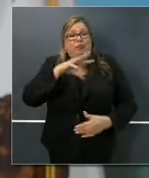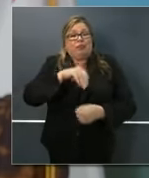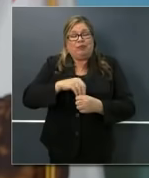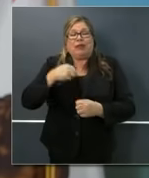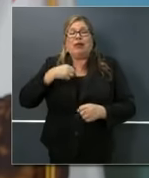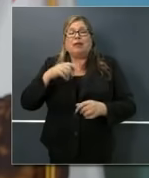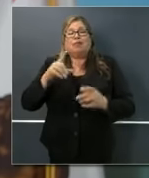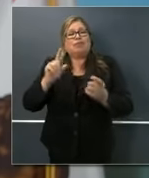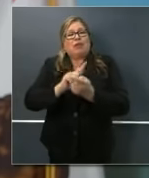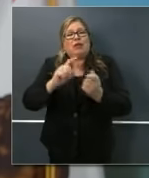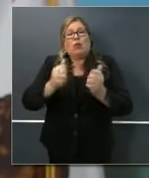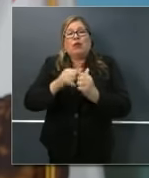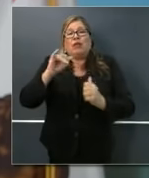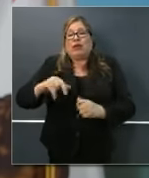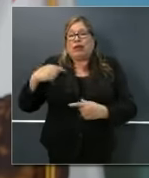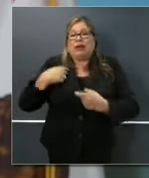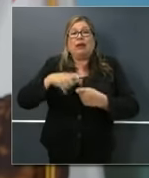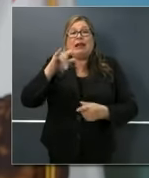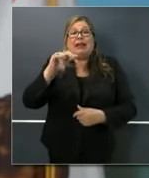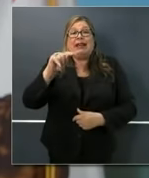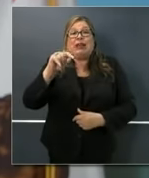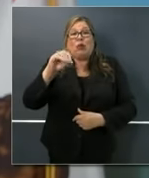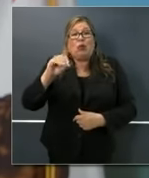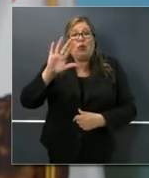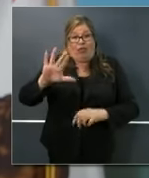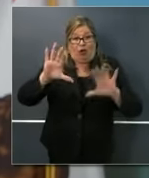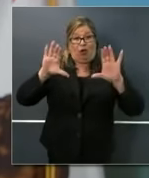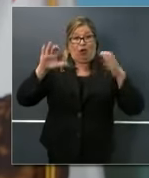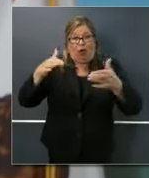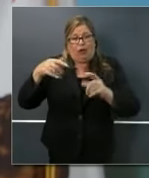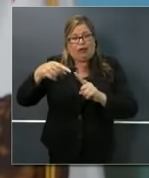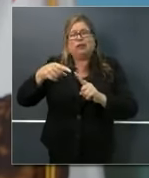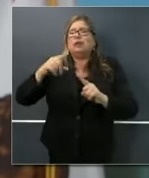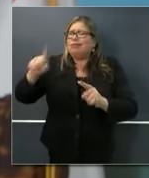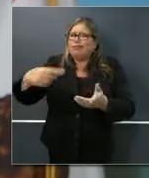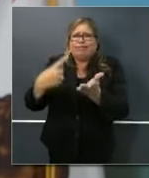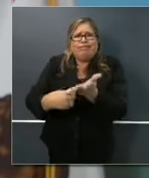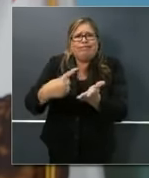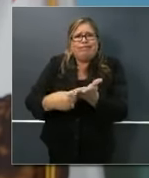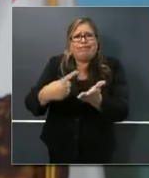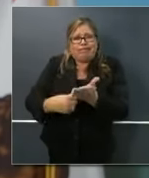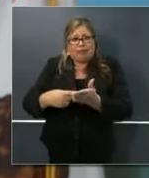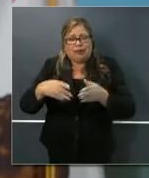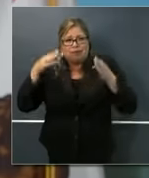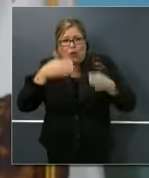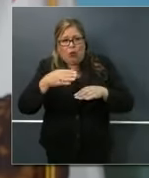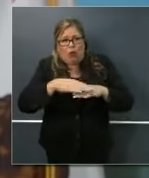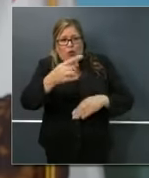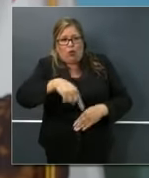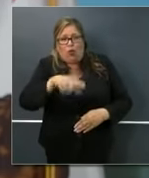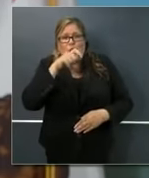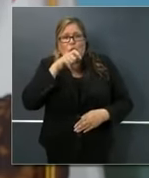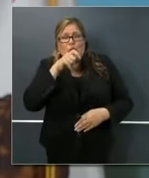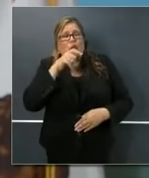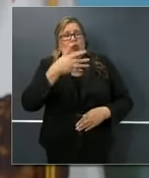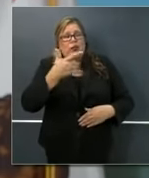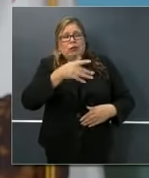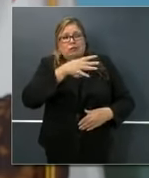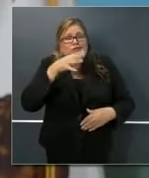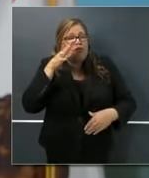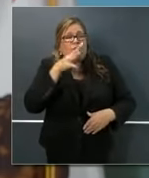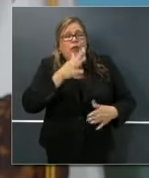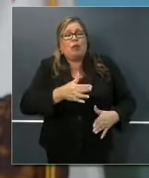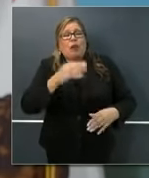the Latino Caucus that really brought up the importance of focusing on those that pick and pack our food as